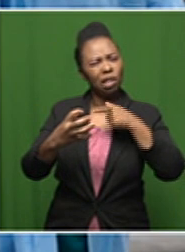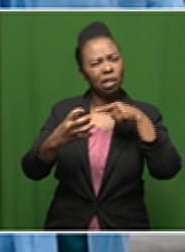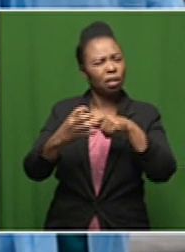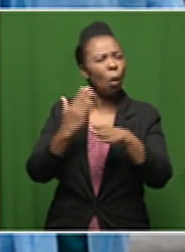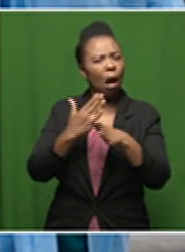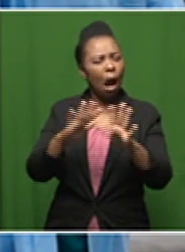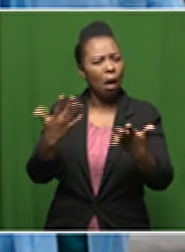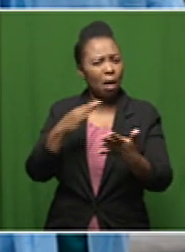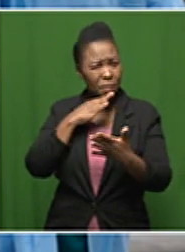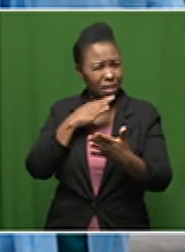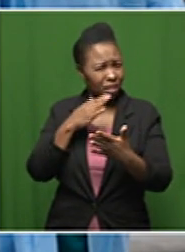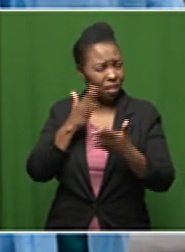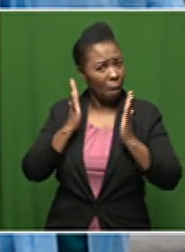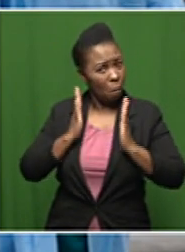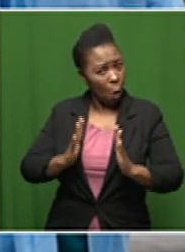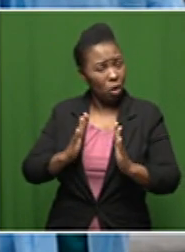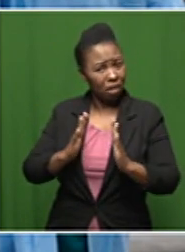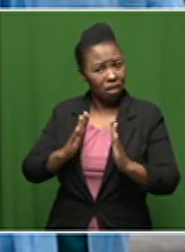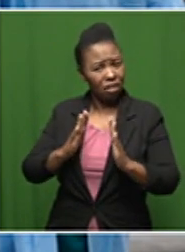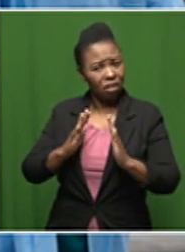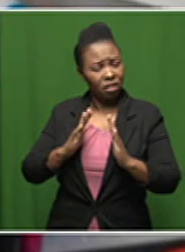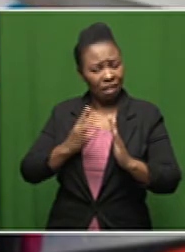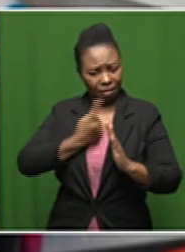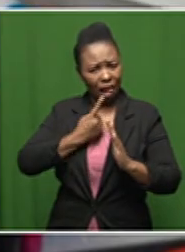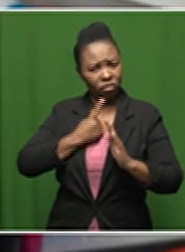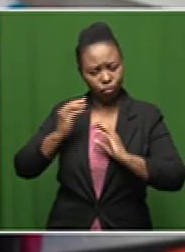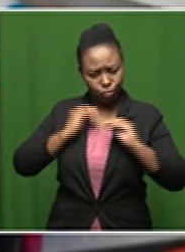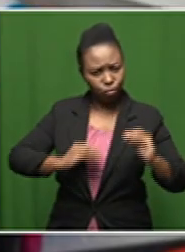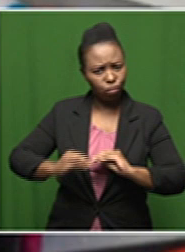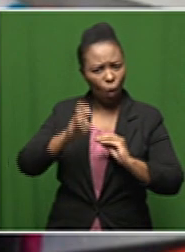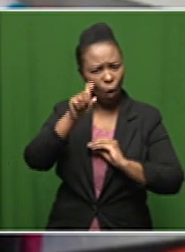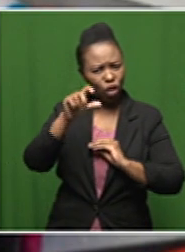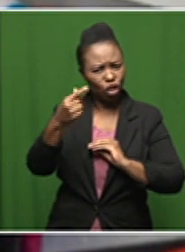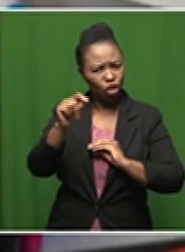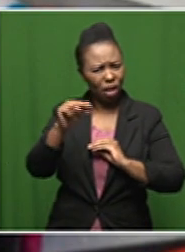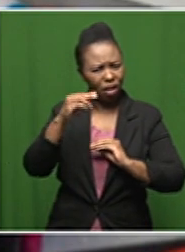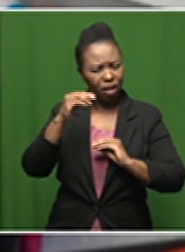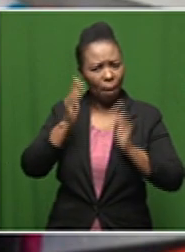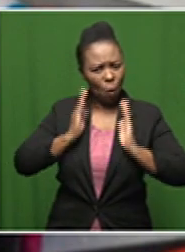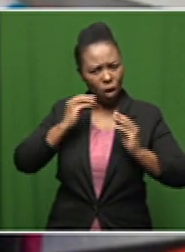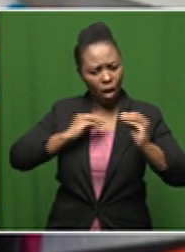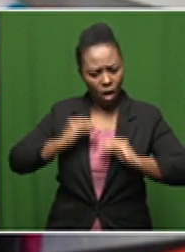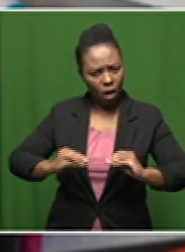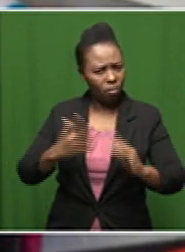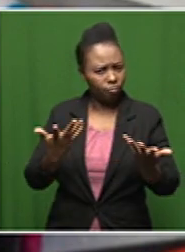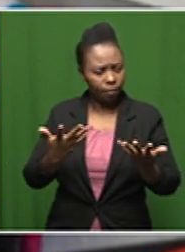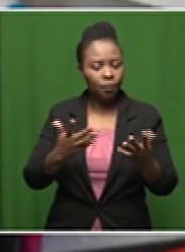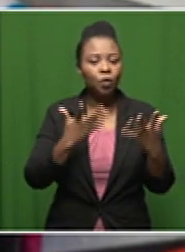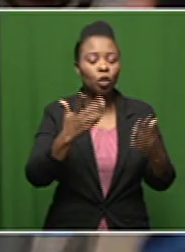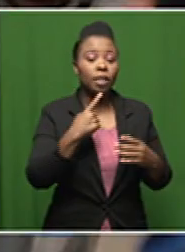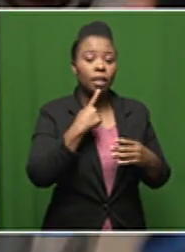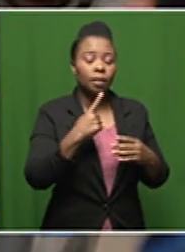body still having to move the oxygen around the body yeah well we talk about oxygen